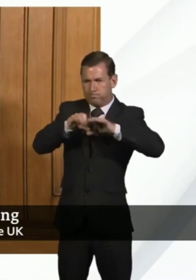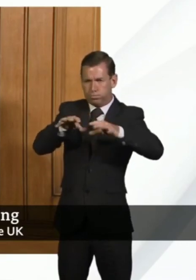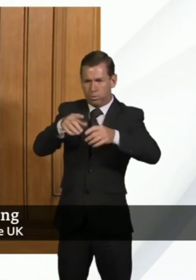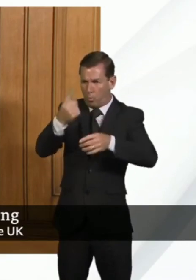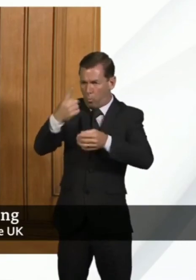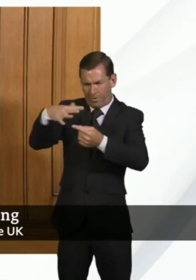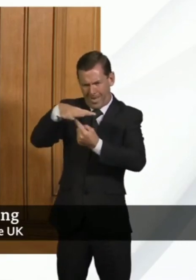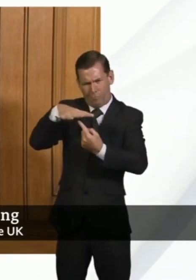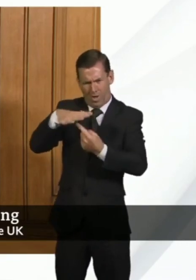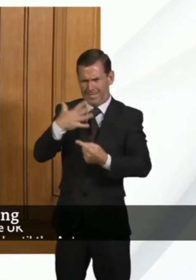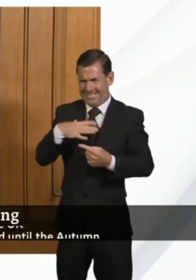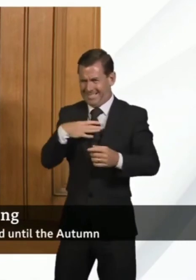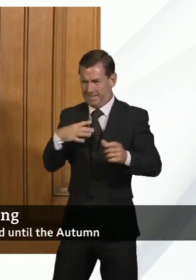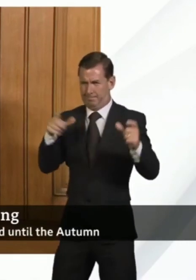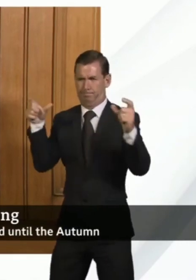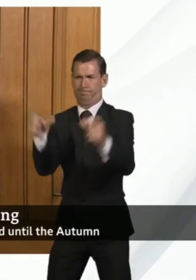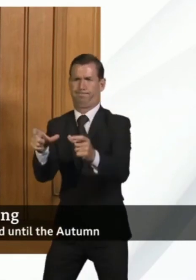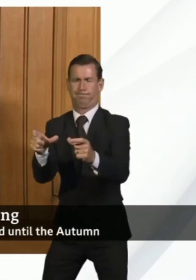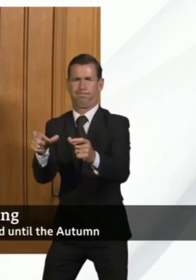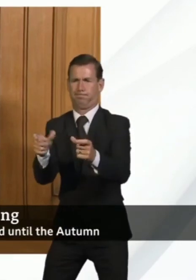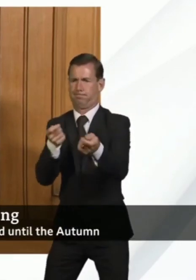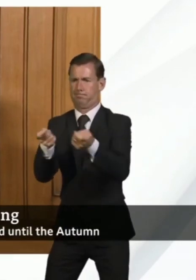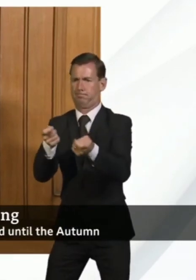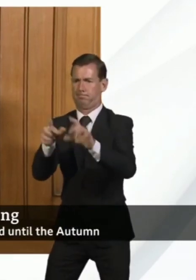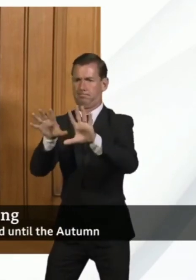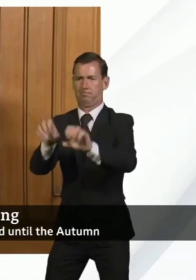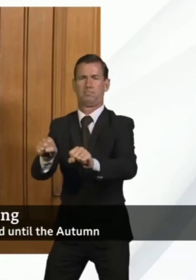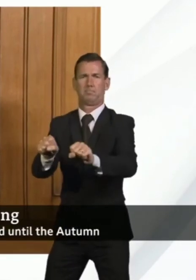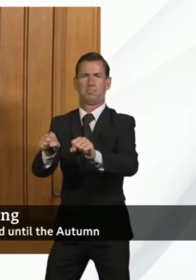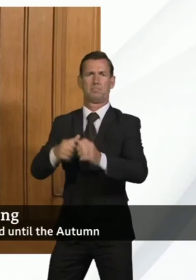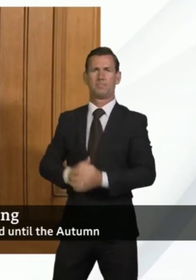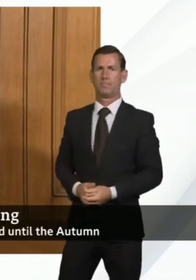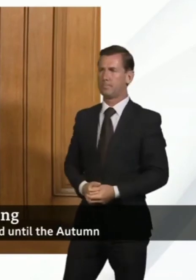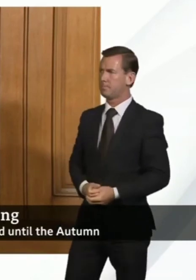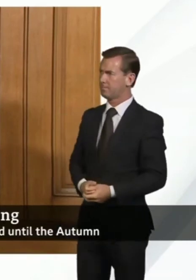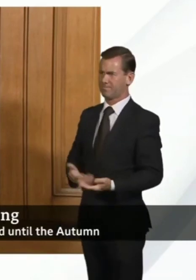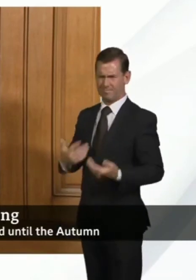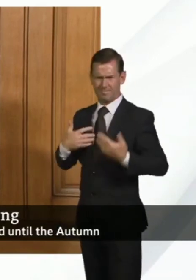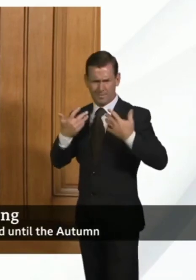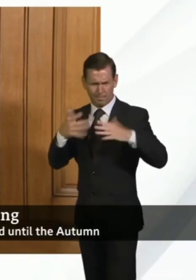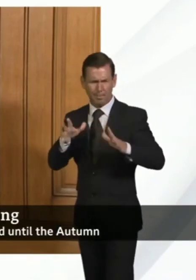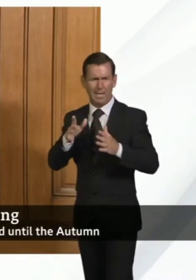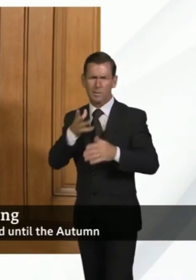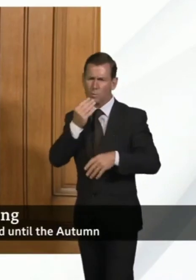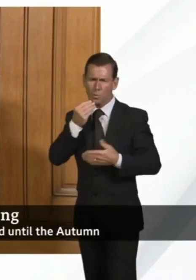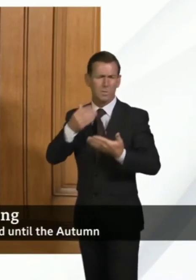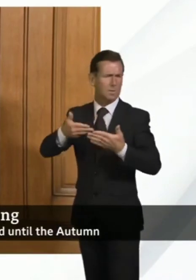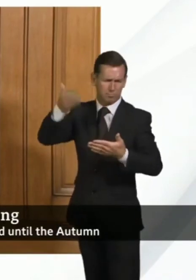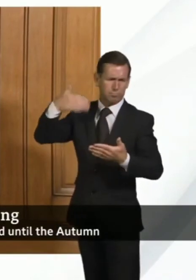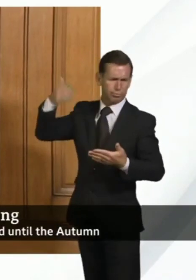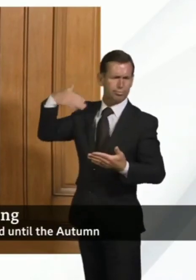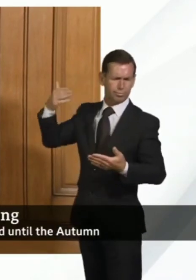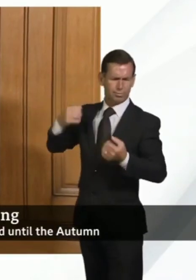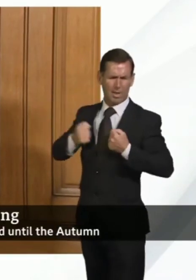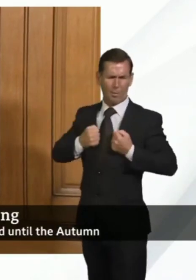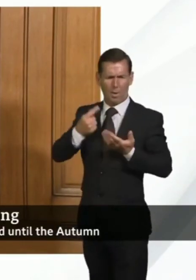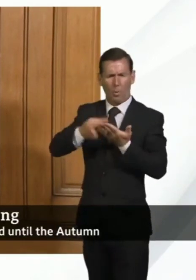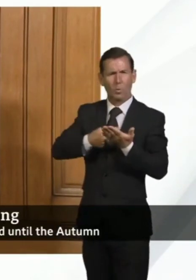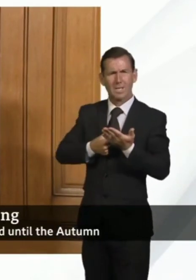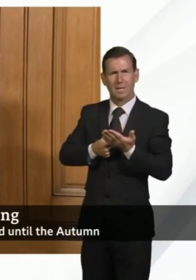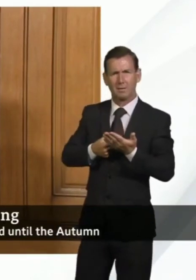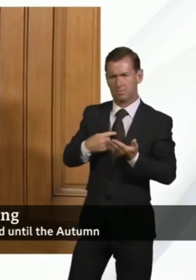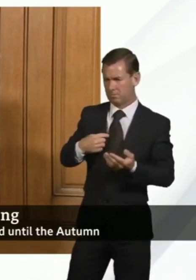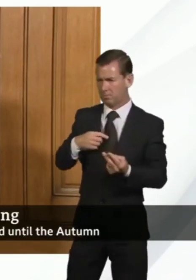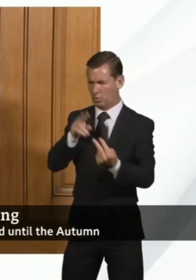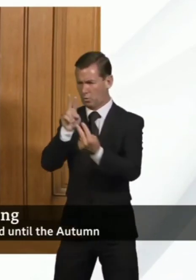under control so so I think that is that is well tried and tested public health policy contact tracing is